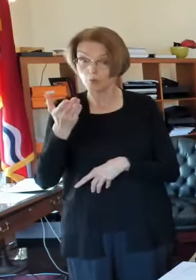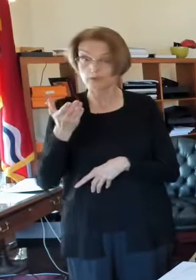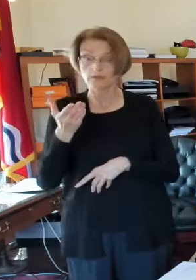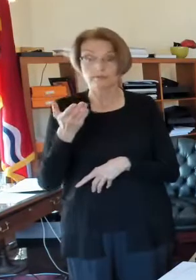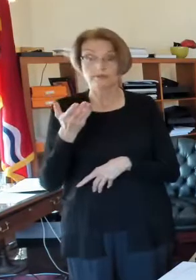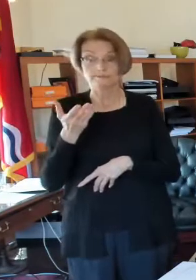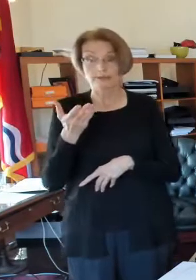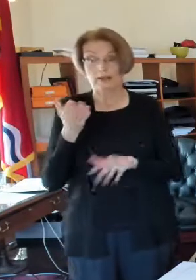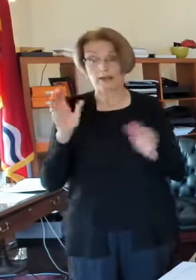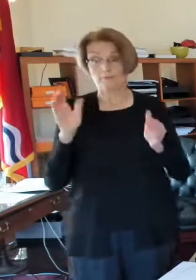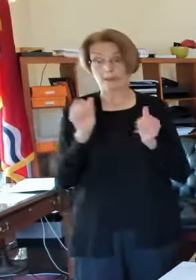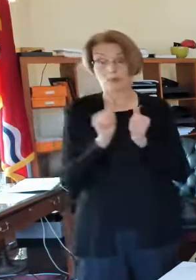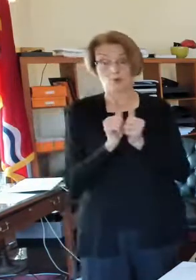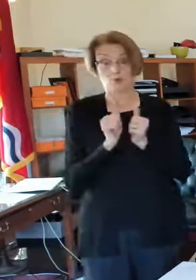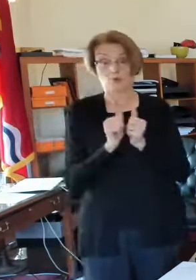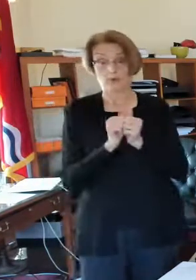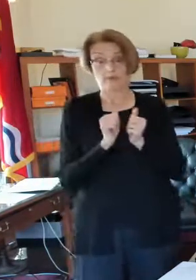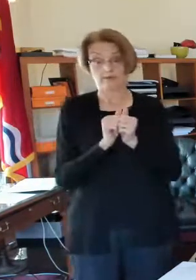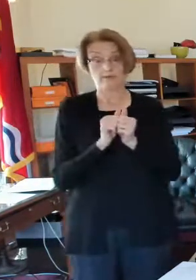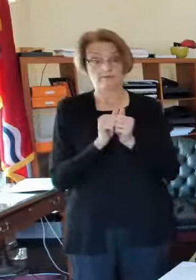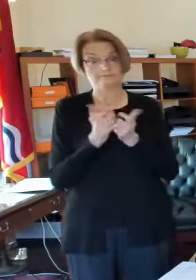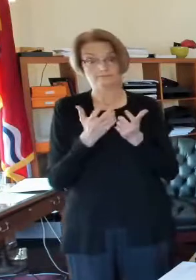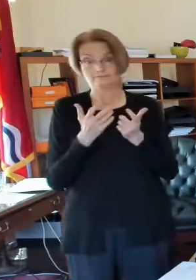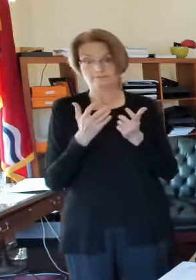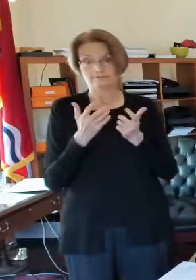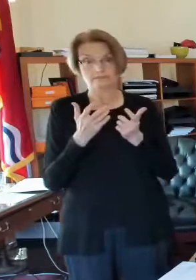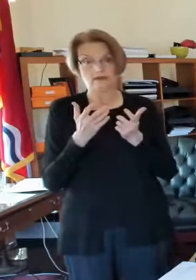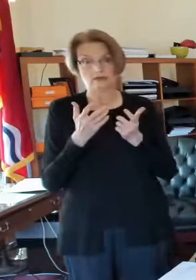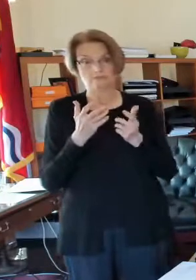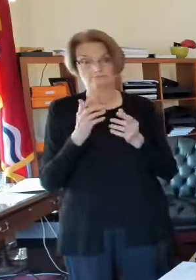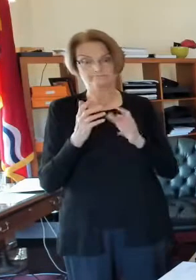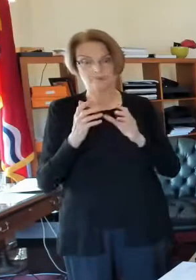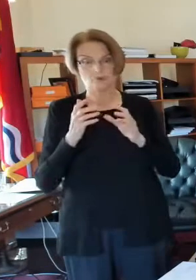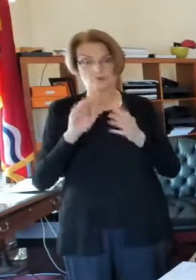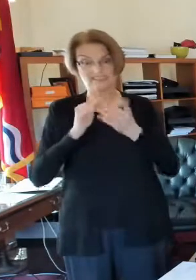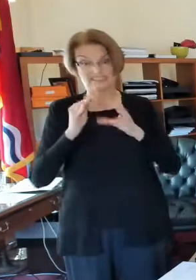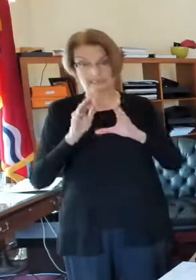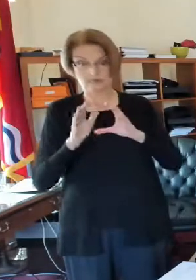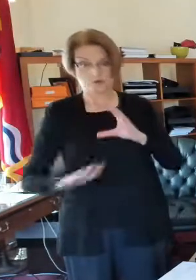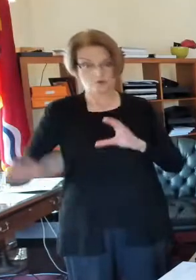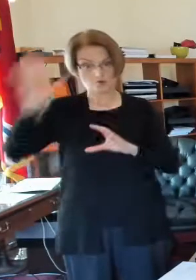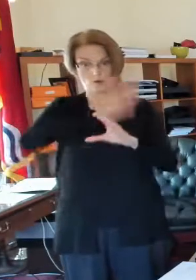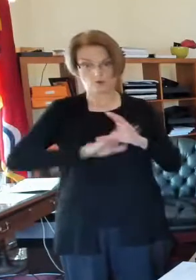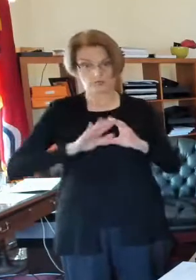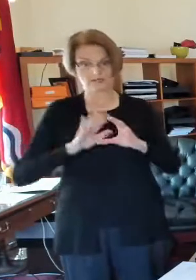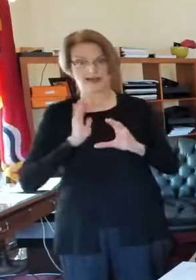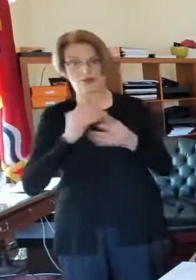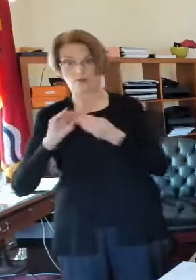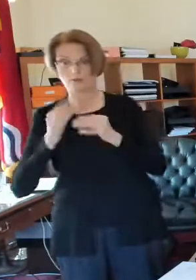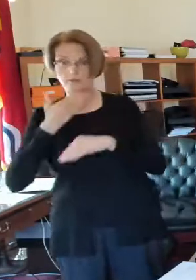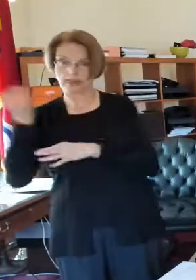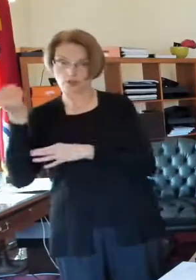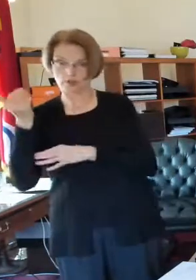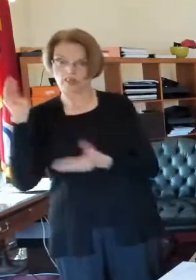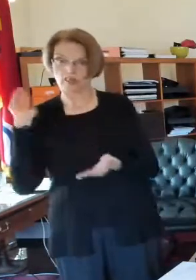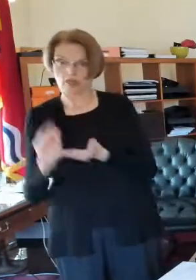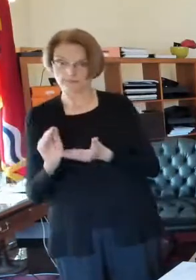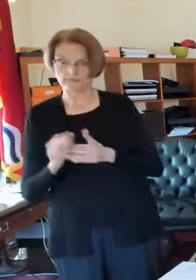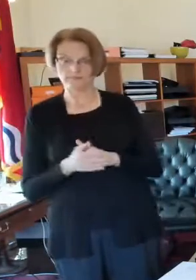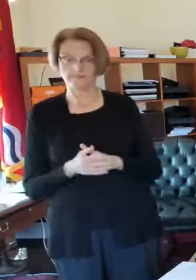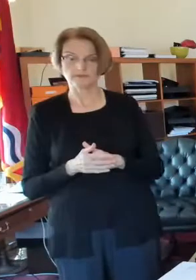capita than the areas around us. So, while, if you're a city resident,